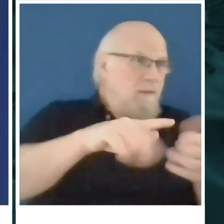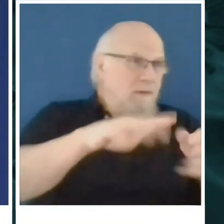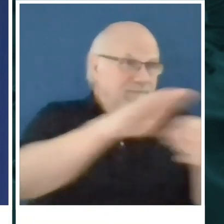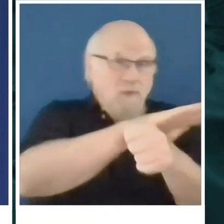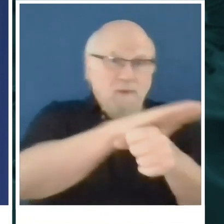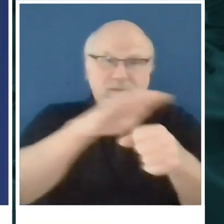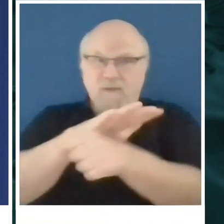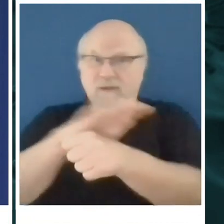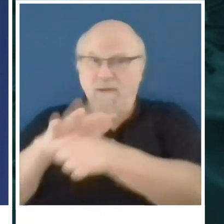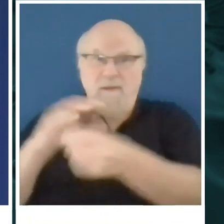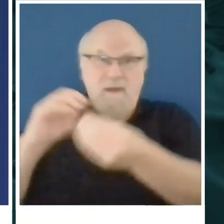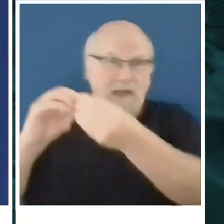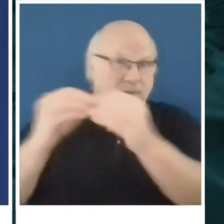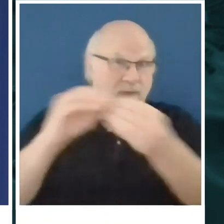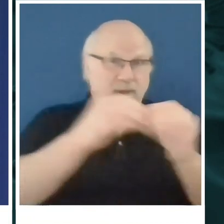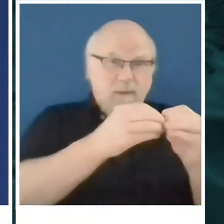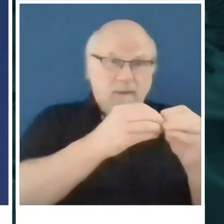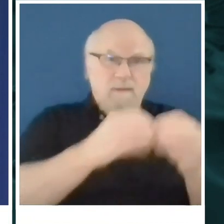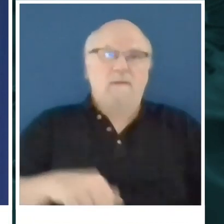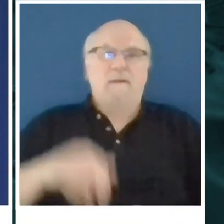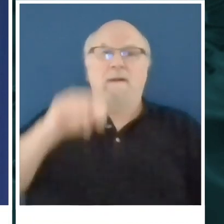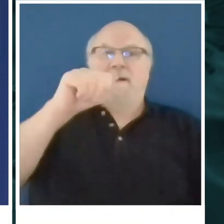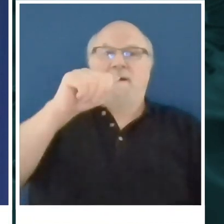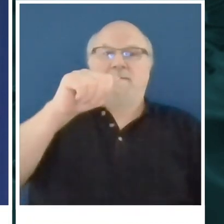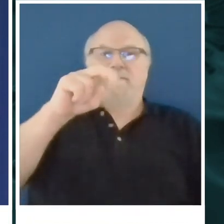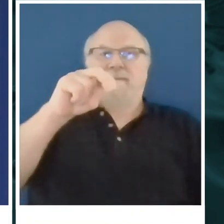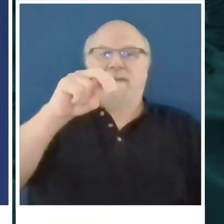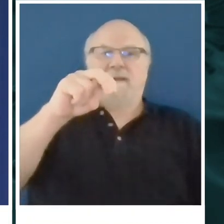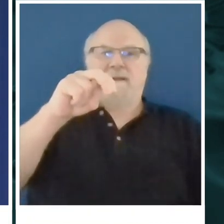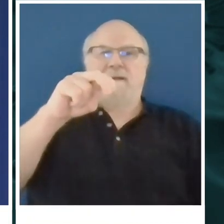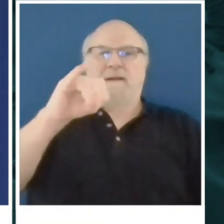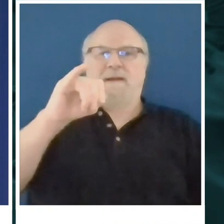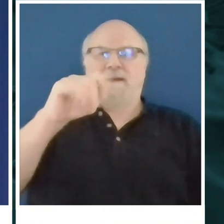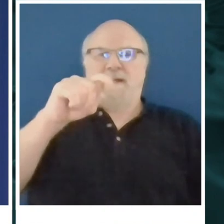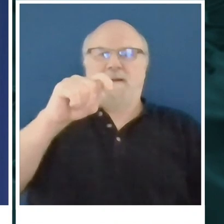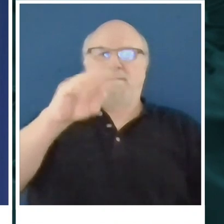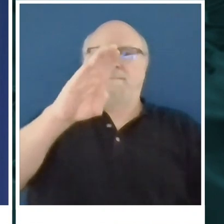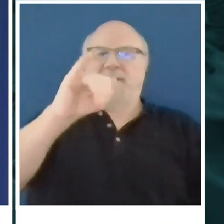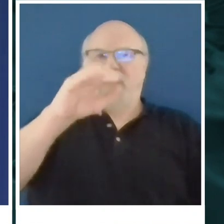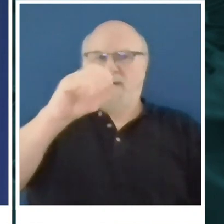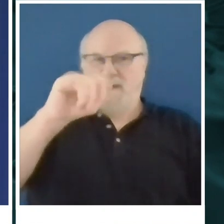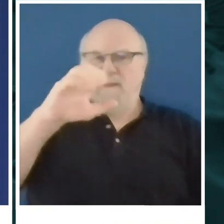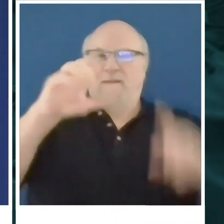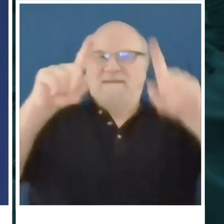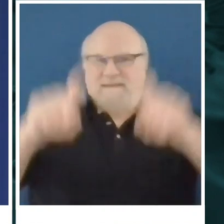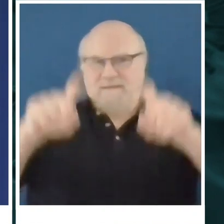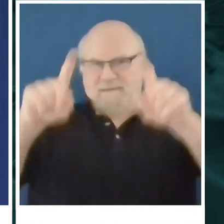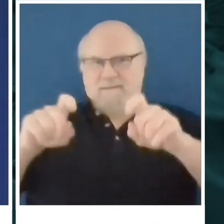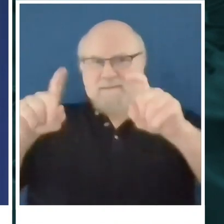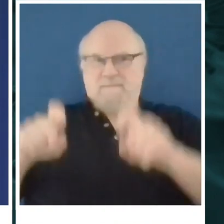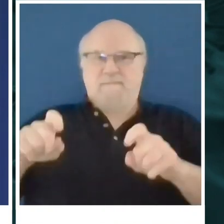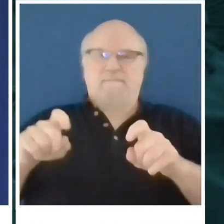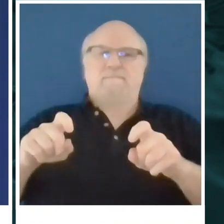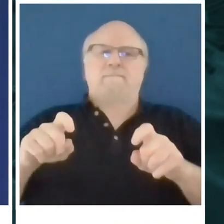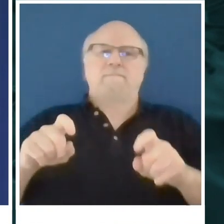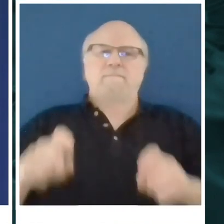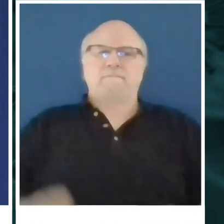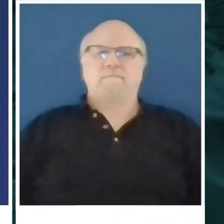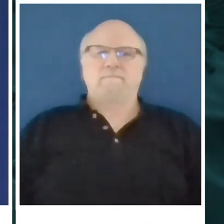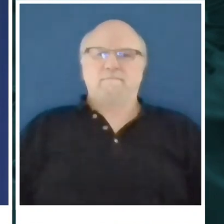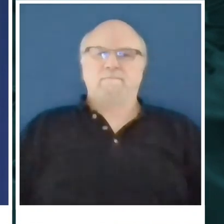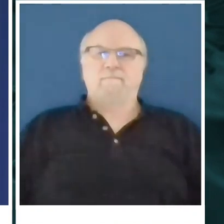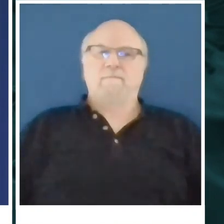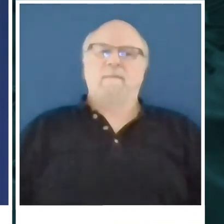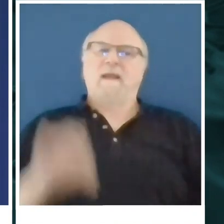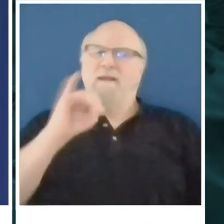antibodies, hospital capacity, and all of the things that will come with making sure that we'll return in a safe way and we have protocols and things in